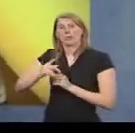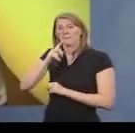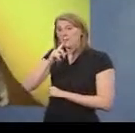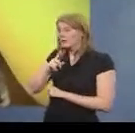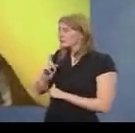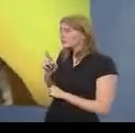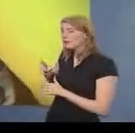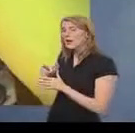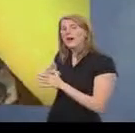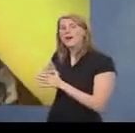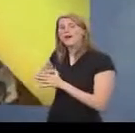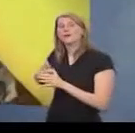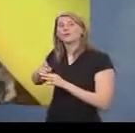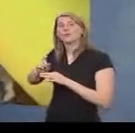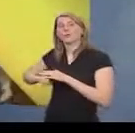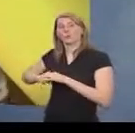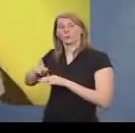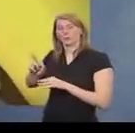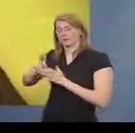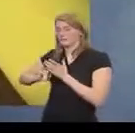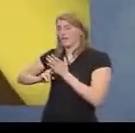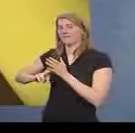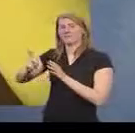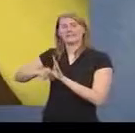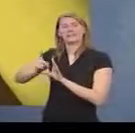Al-Qaeda planned in years.